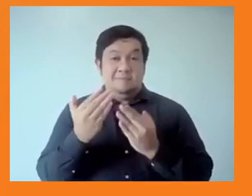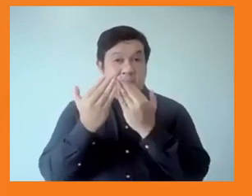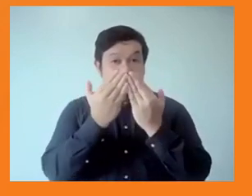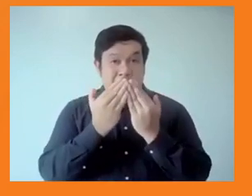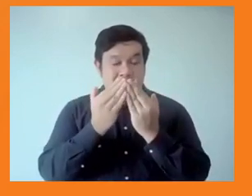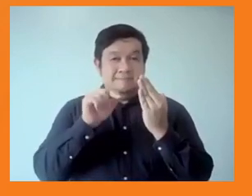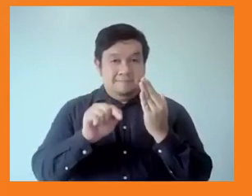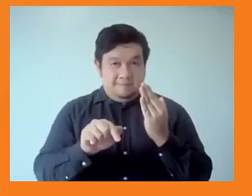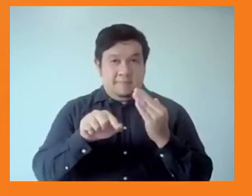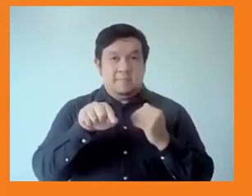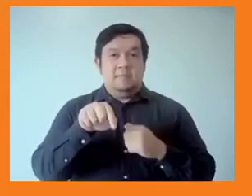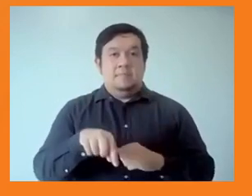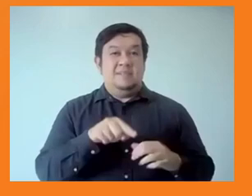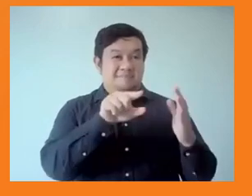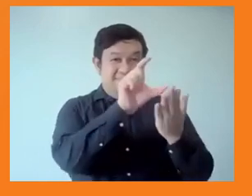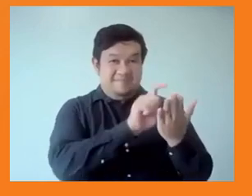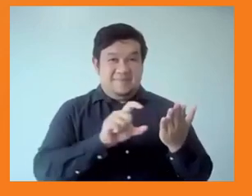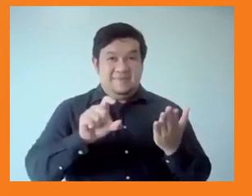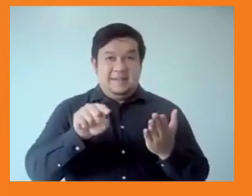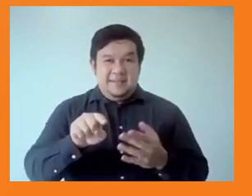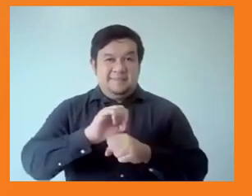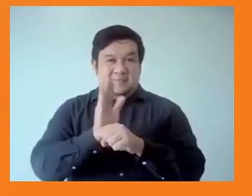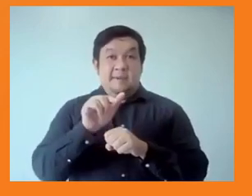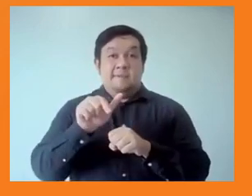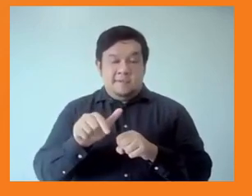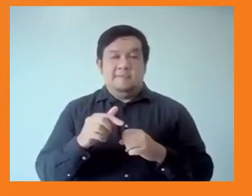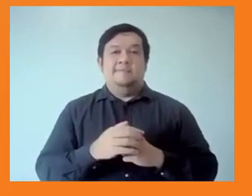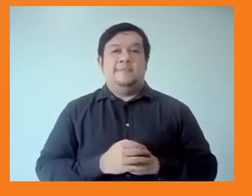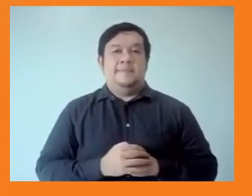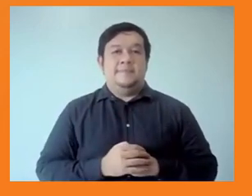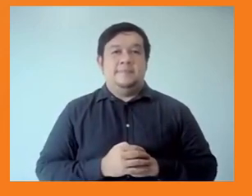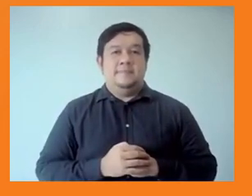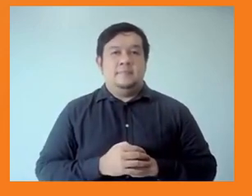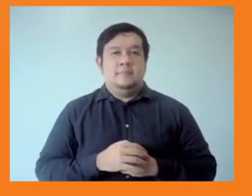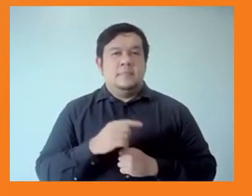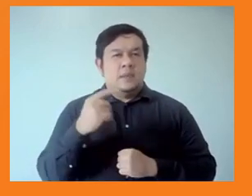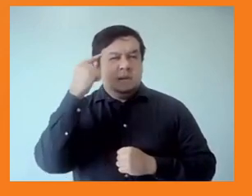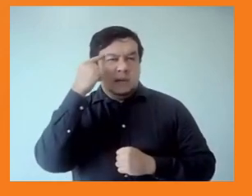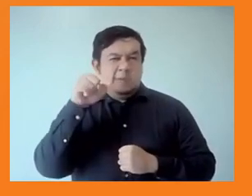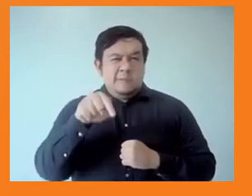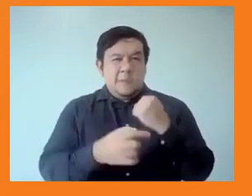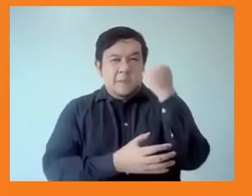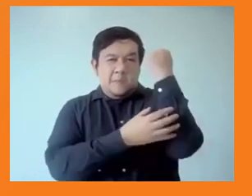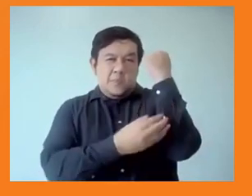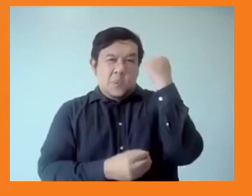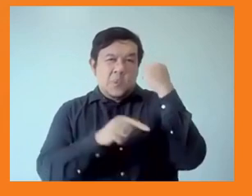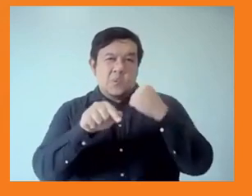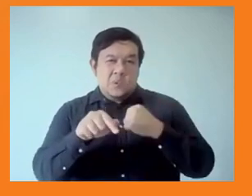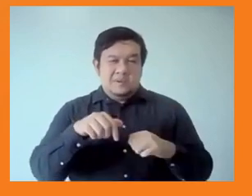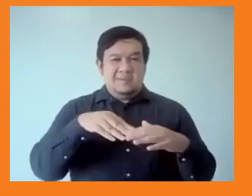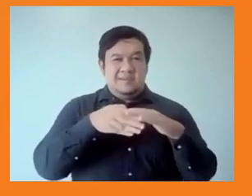insufficient spending is not allowing the poor above all to access services, as you can see from the second graph under the